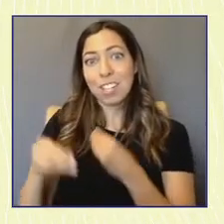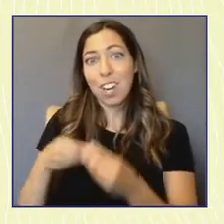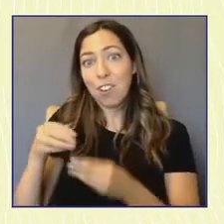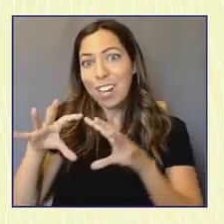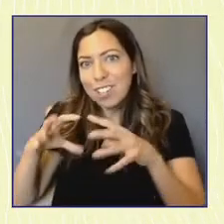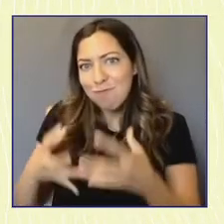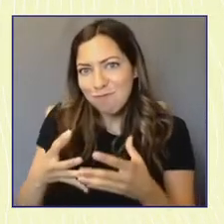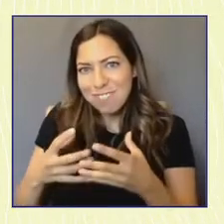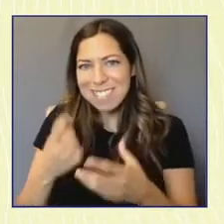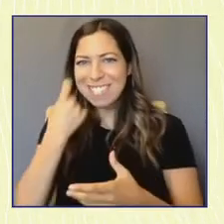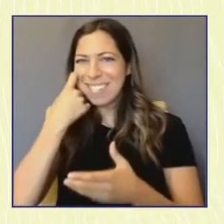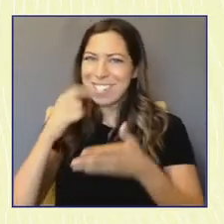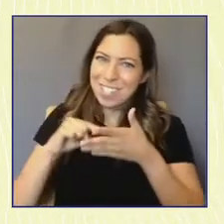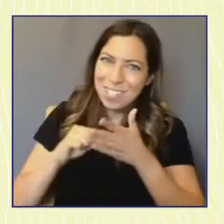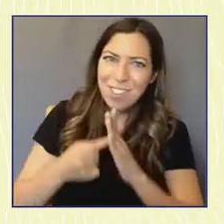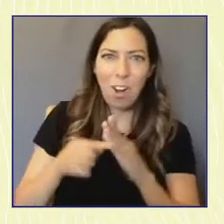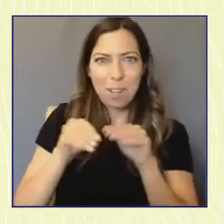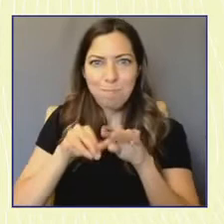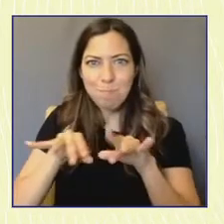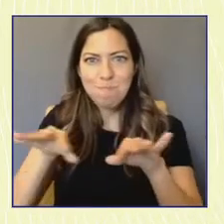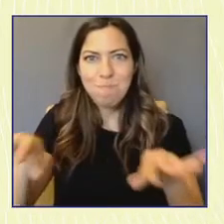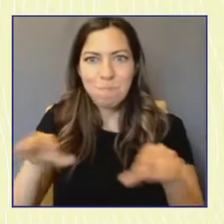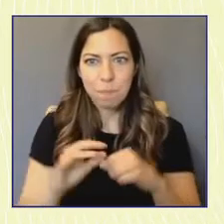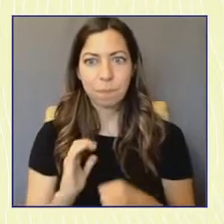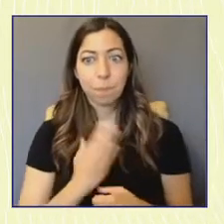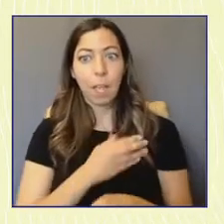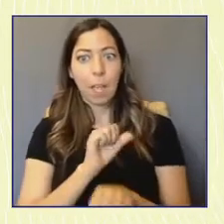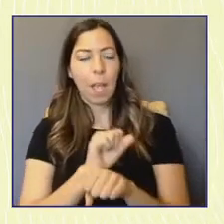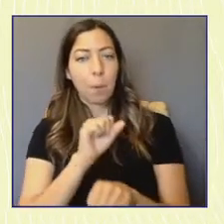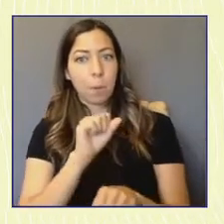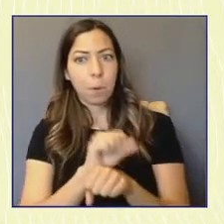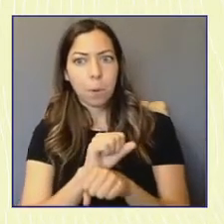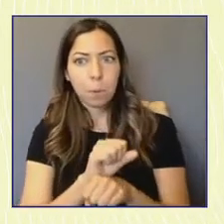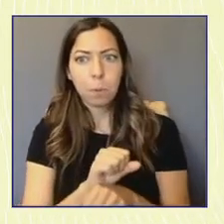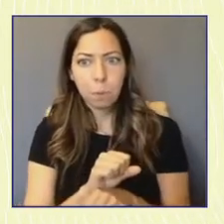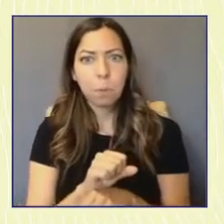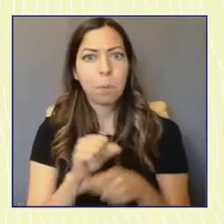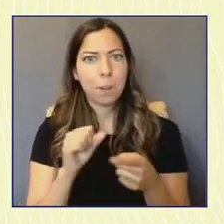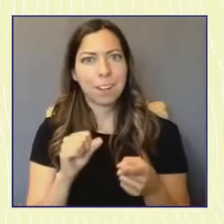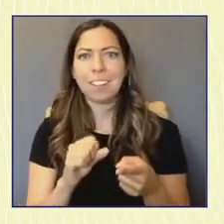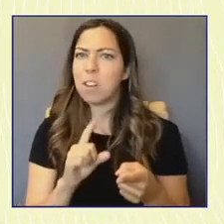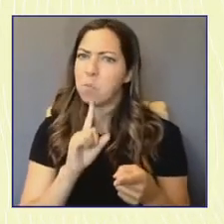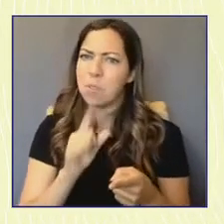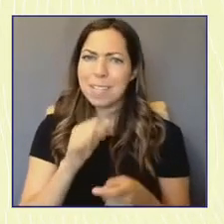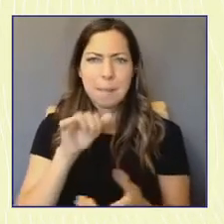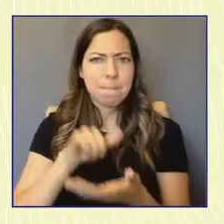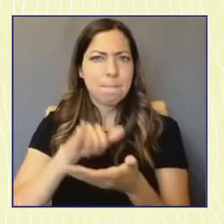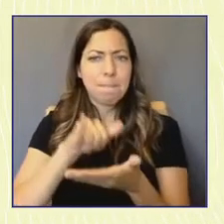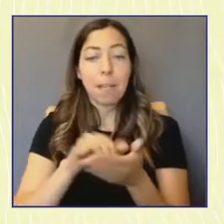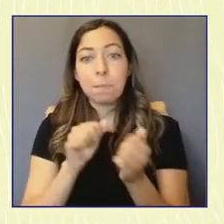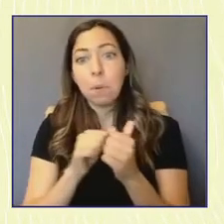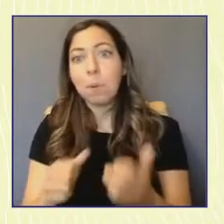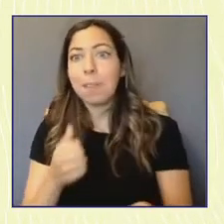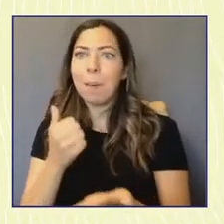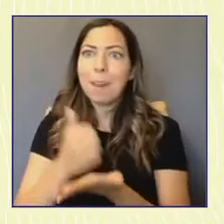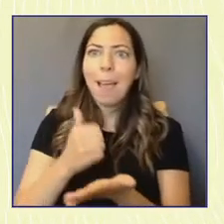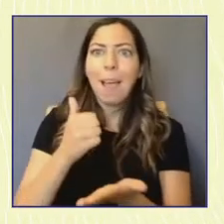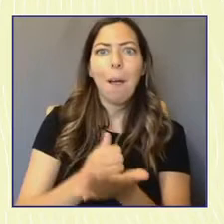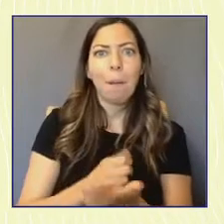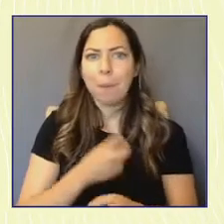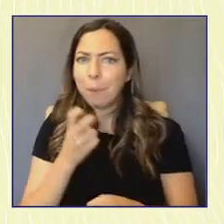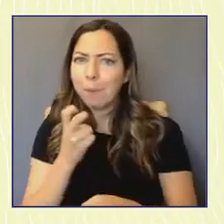Our work would not be possible without the creativity and the brilliance and the hard work that the circle team puts into this critical